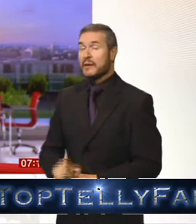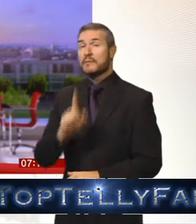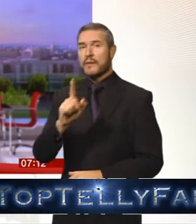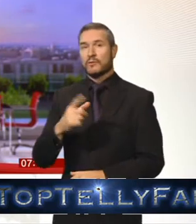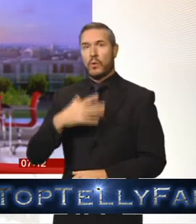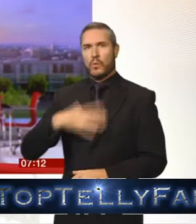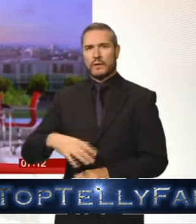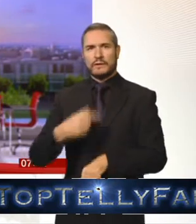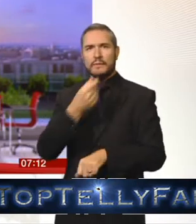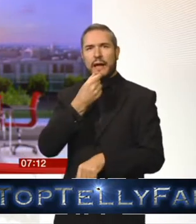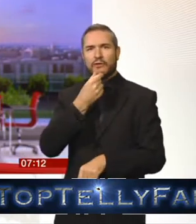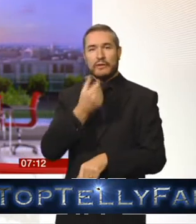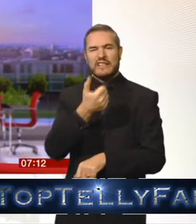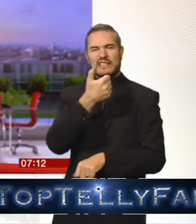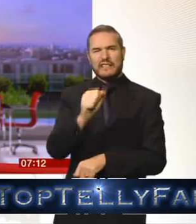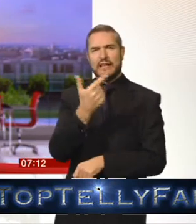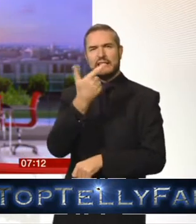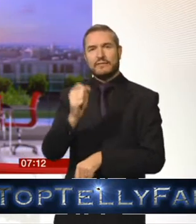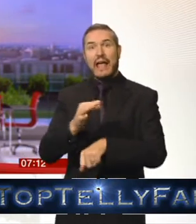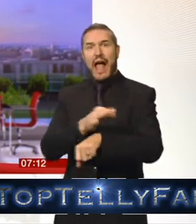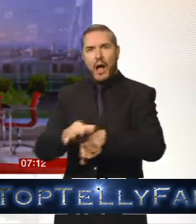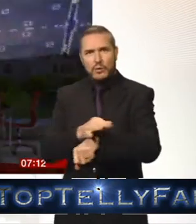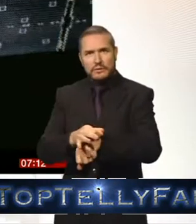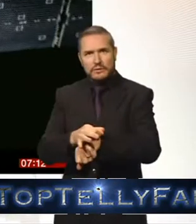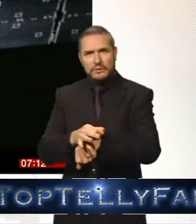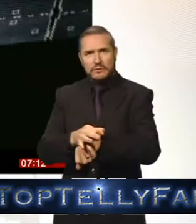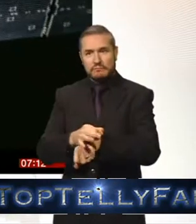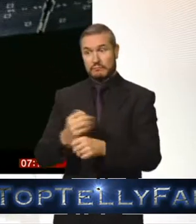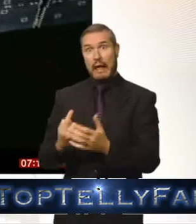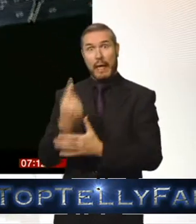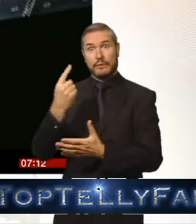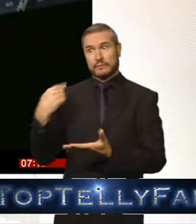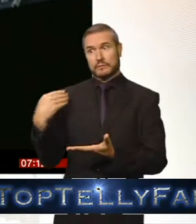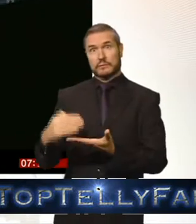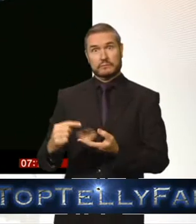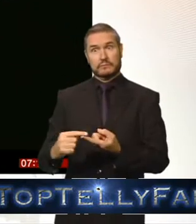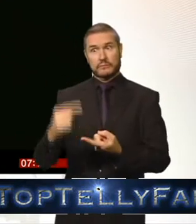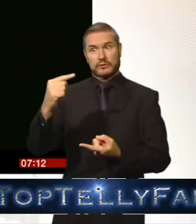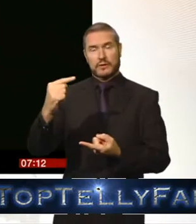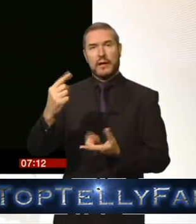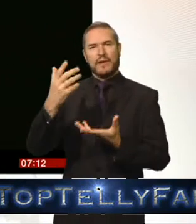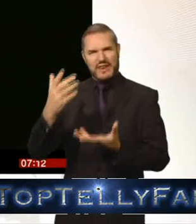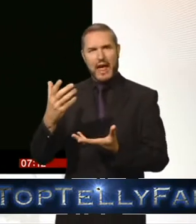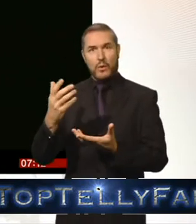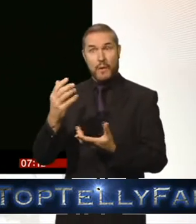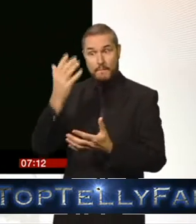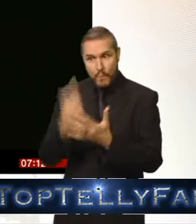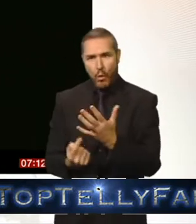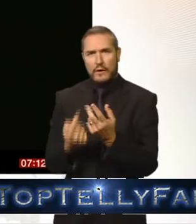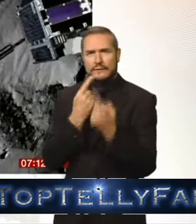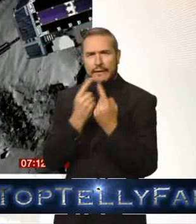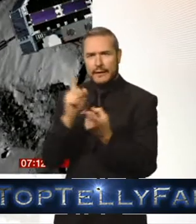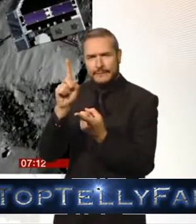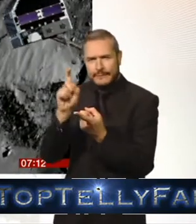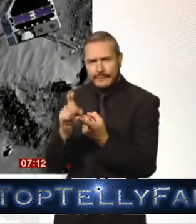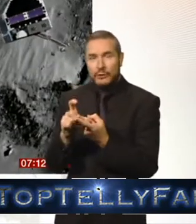to 70 hours of battery life to do all of the core science that's happened that's worked it's now just the cherry on the top basically trying